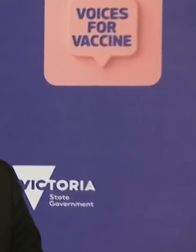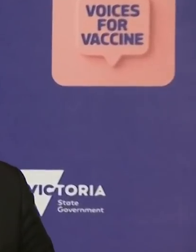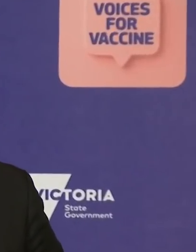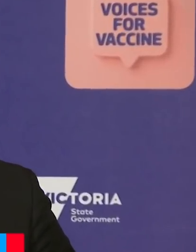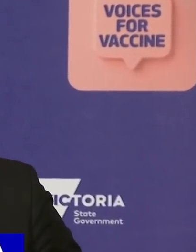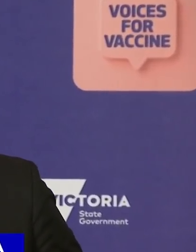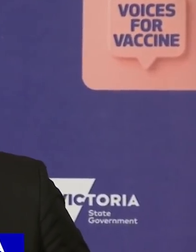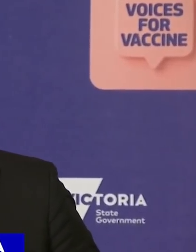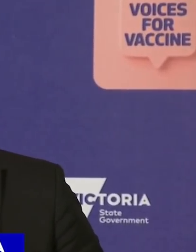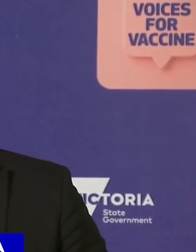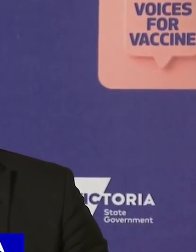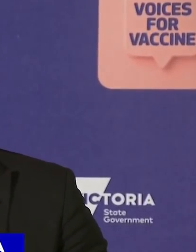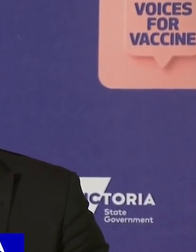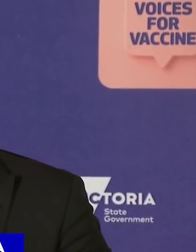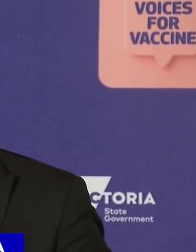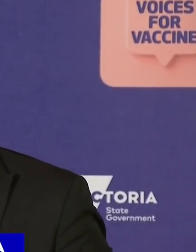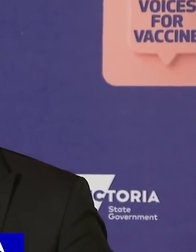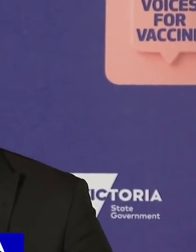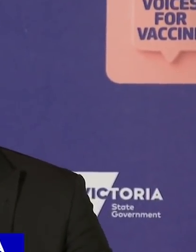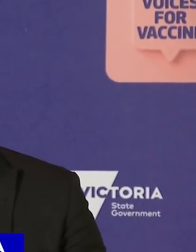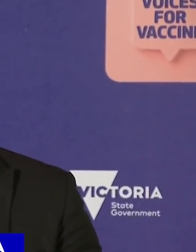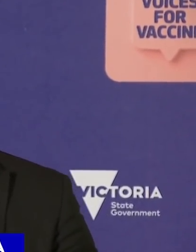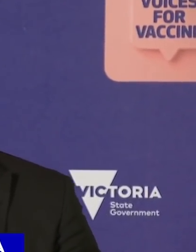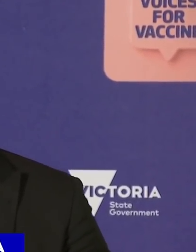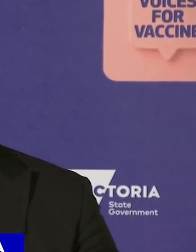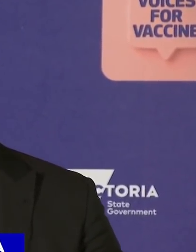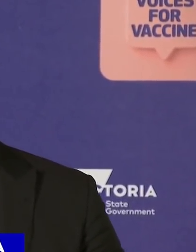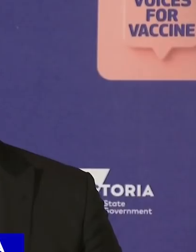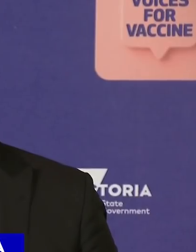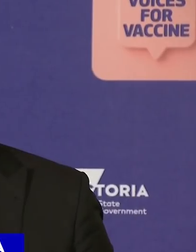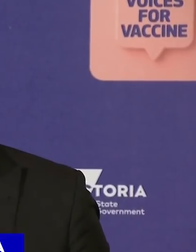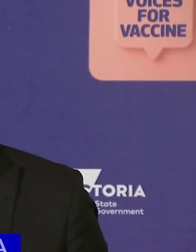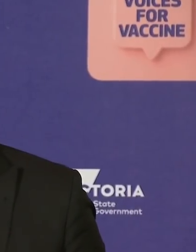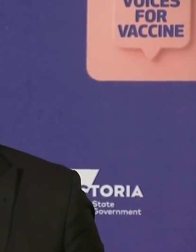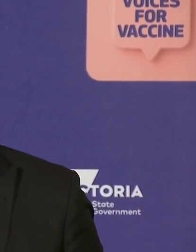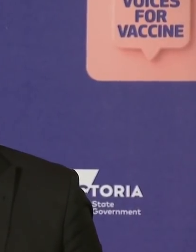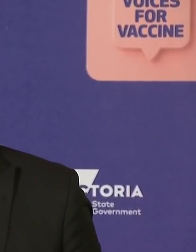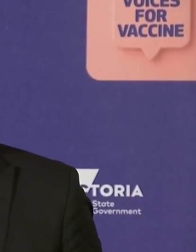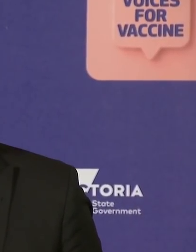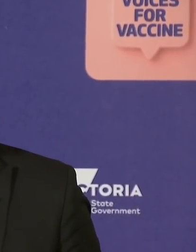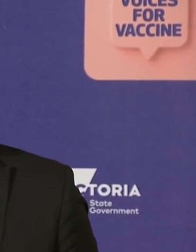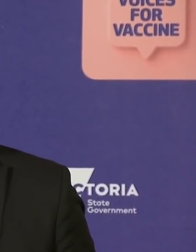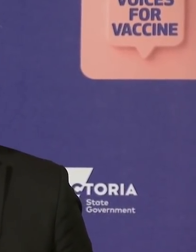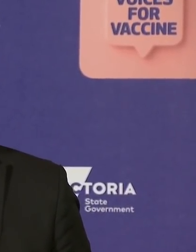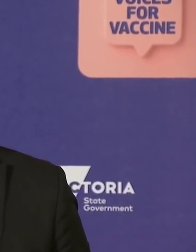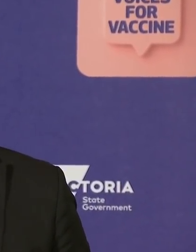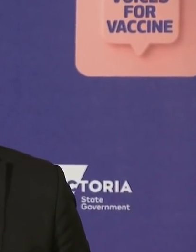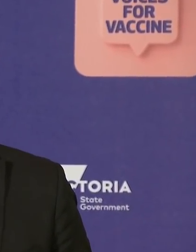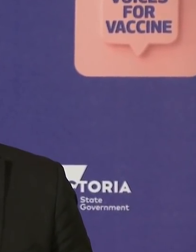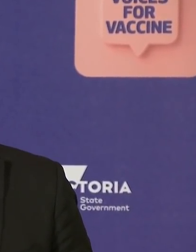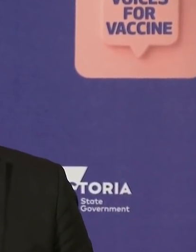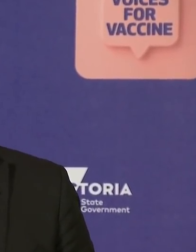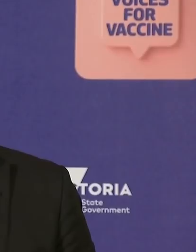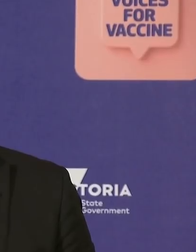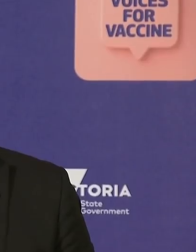Minister for Housing, Minister Wynne and Jerome Weimar, the COVID commander for the community